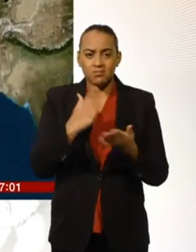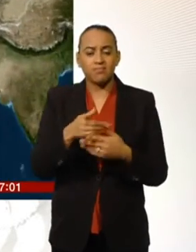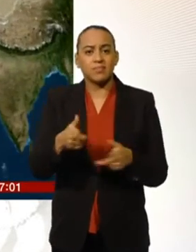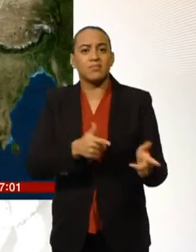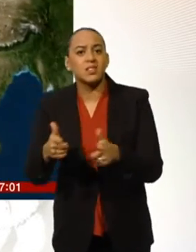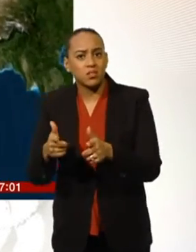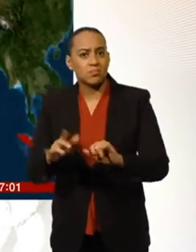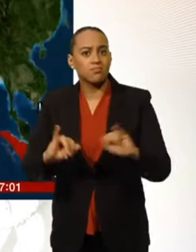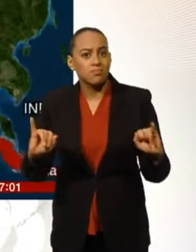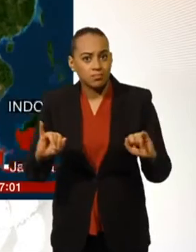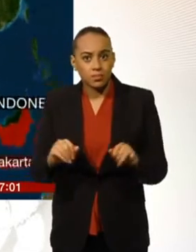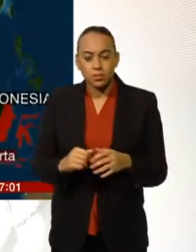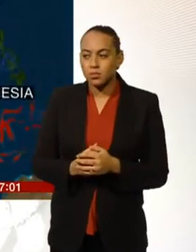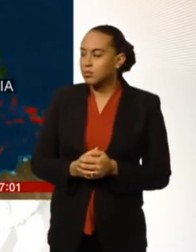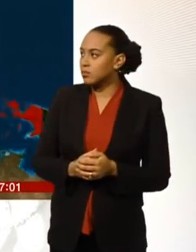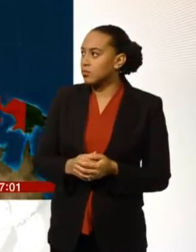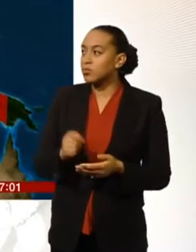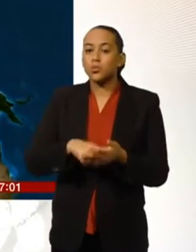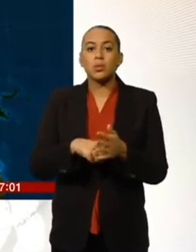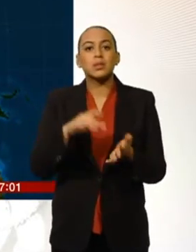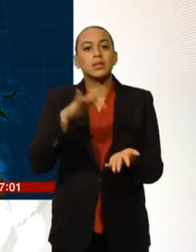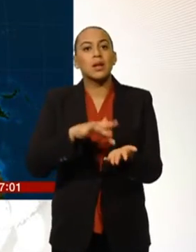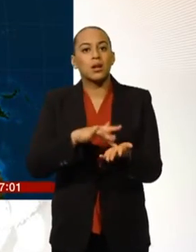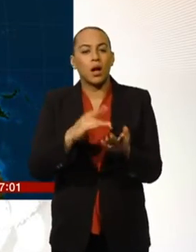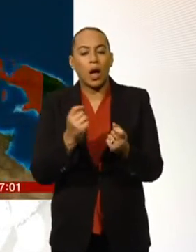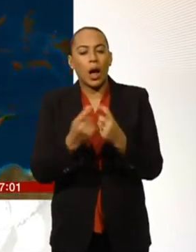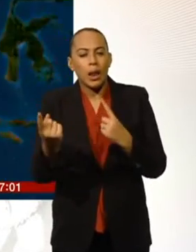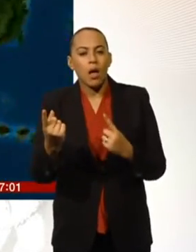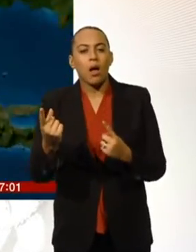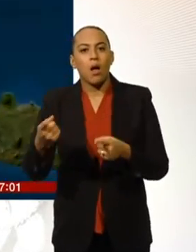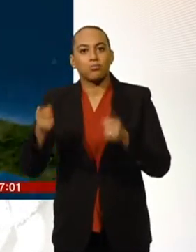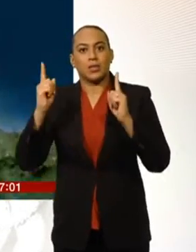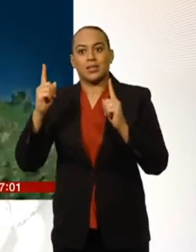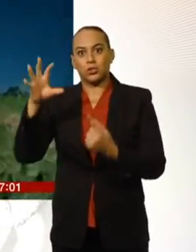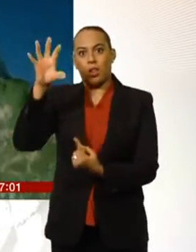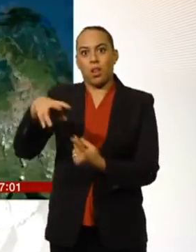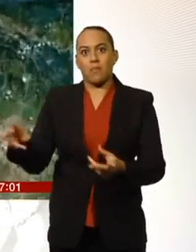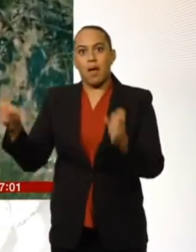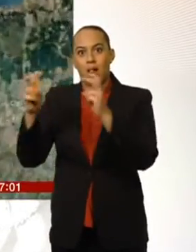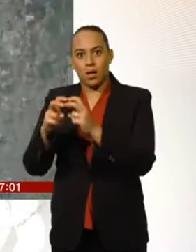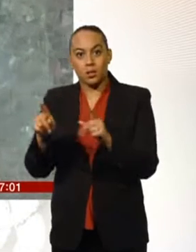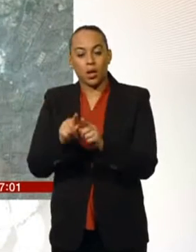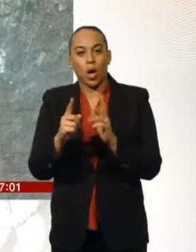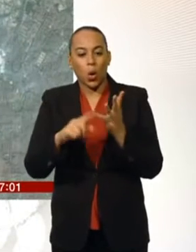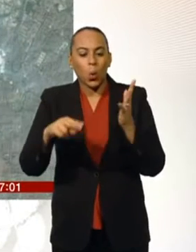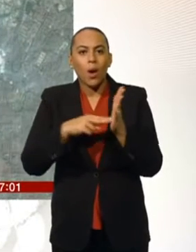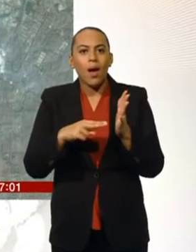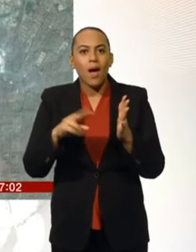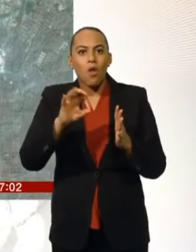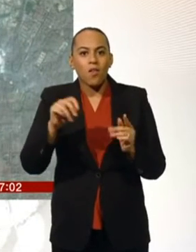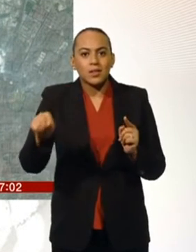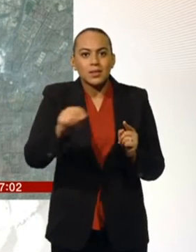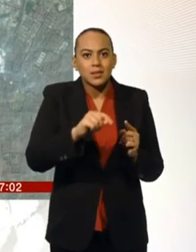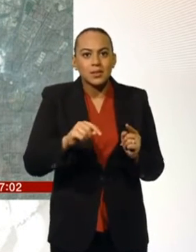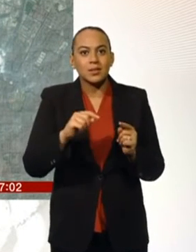Blasts at several locations, including a shopping centre near the presidential palace and UN officers in the Sana